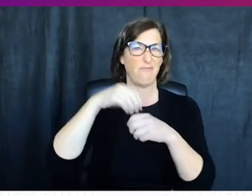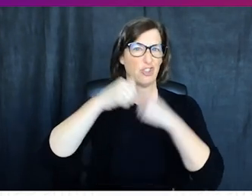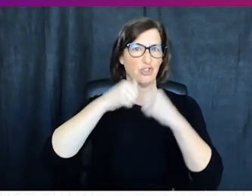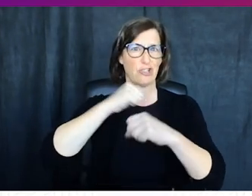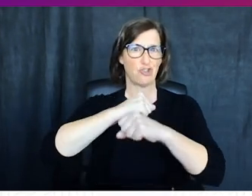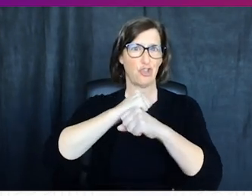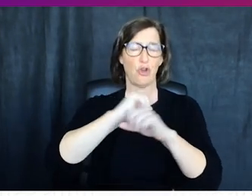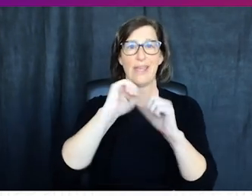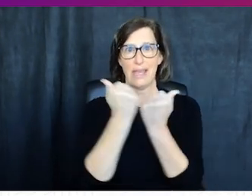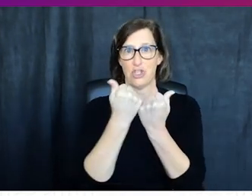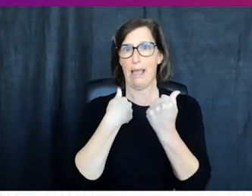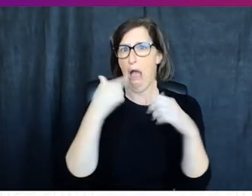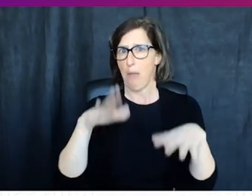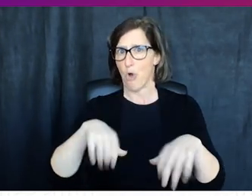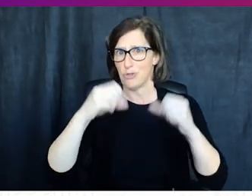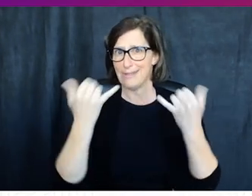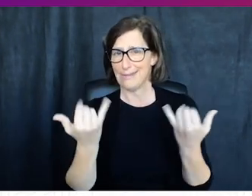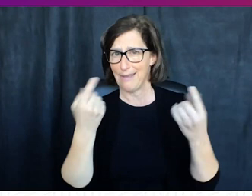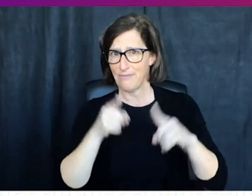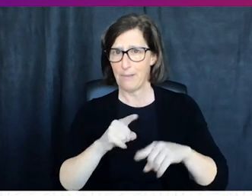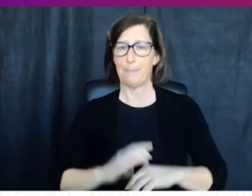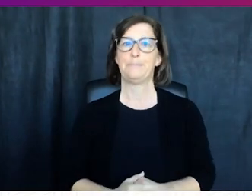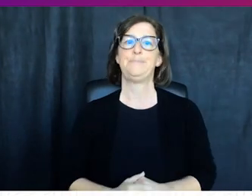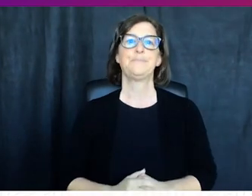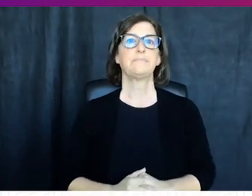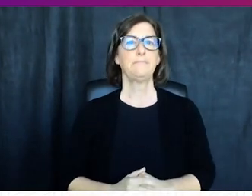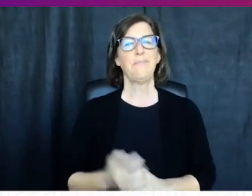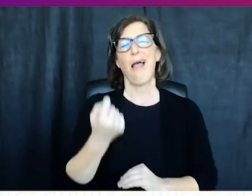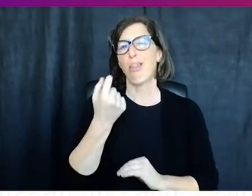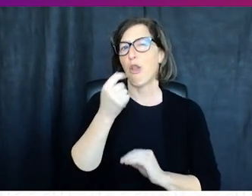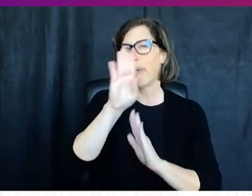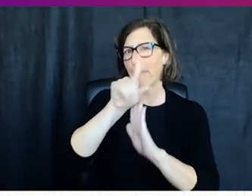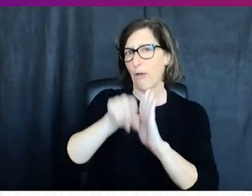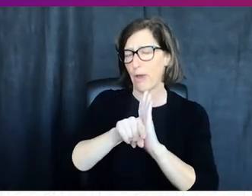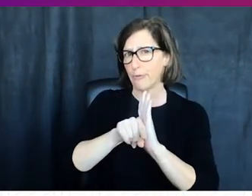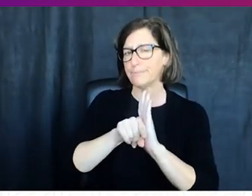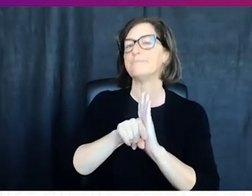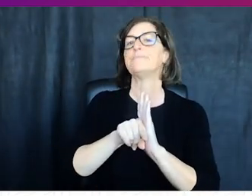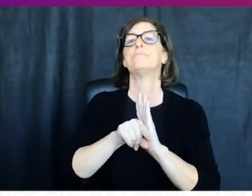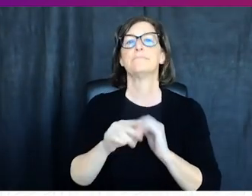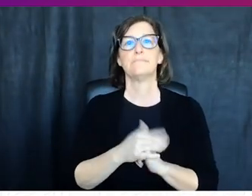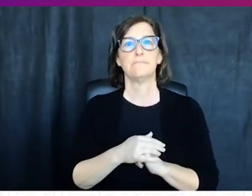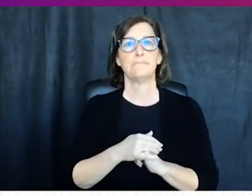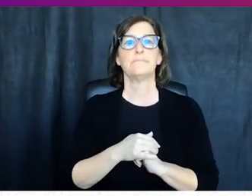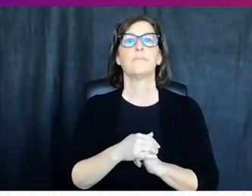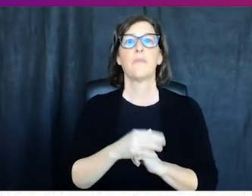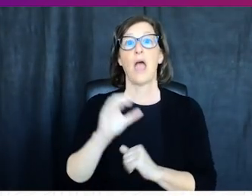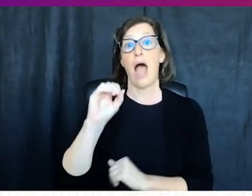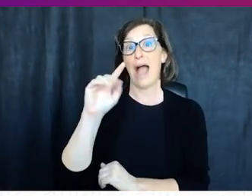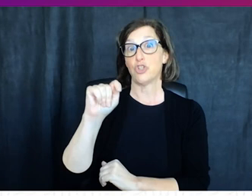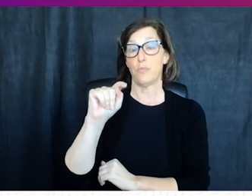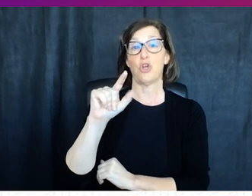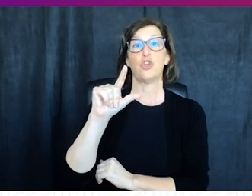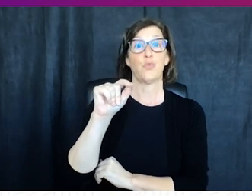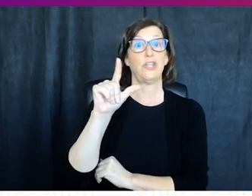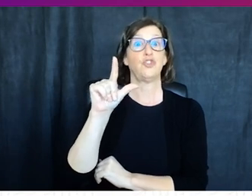security agency i will be your host so a little background as